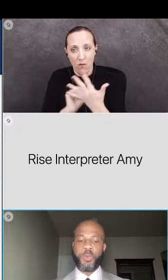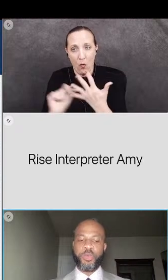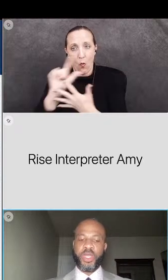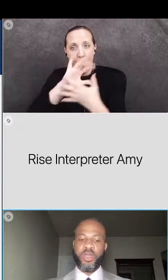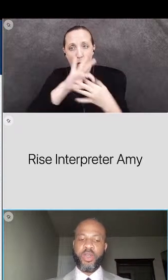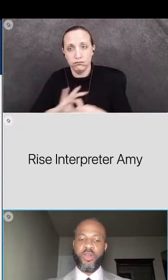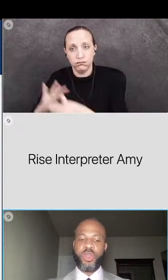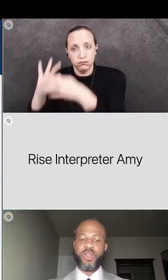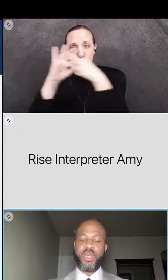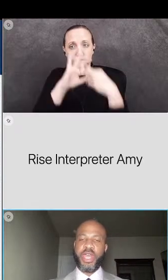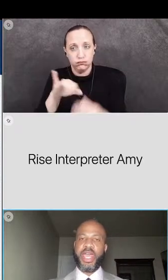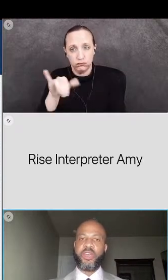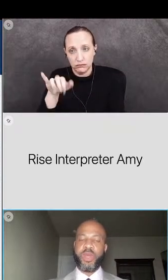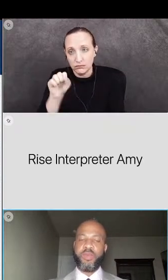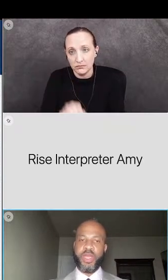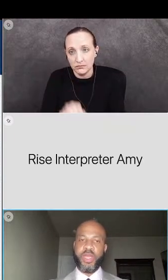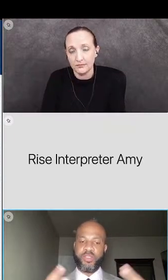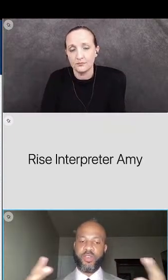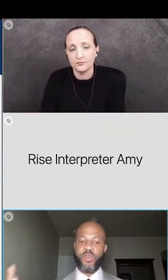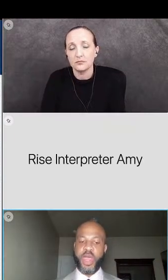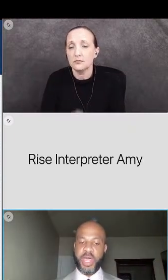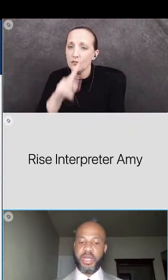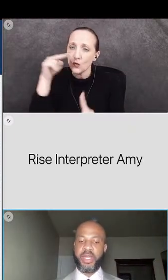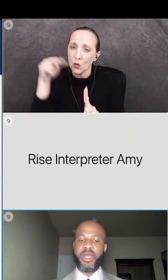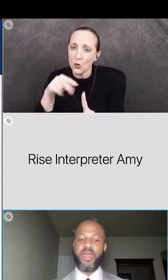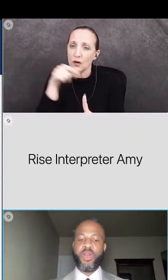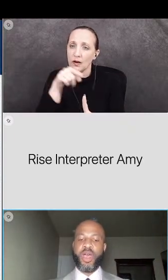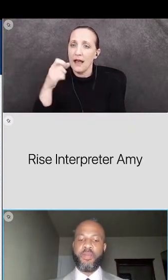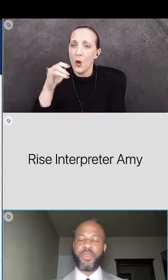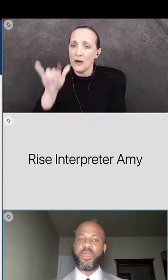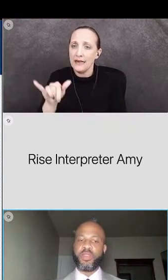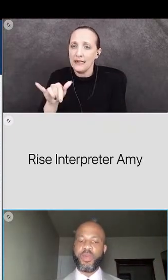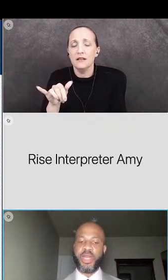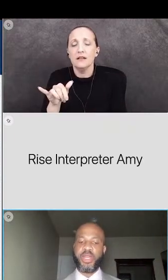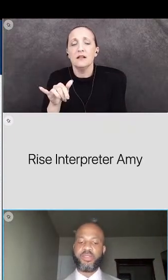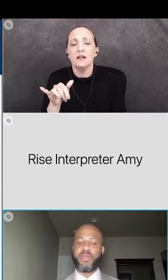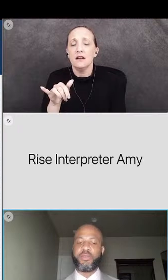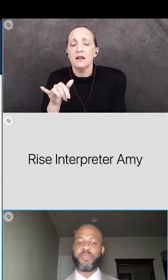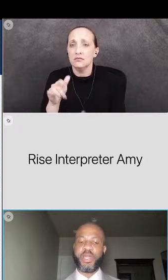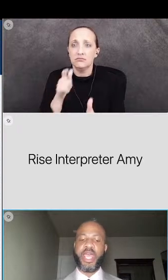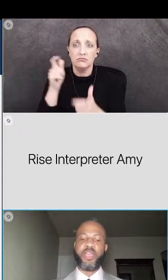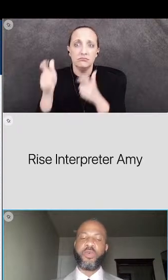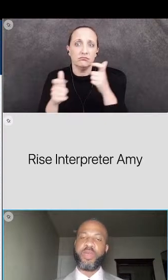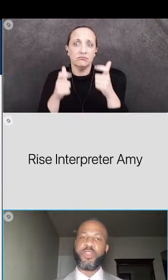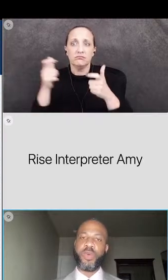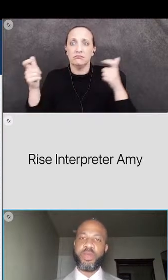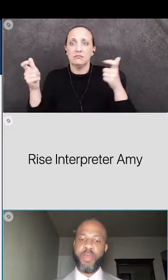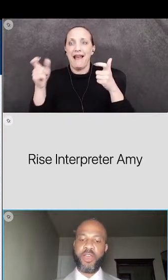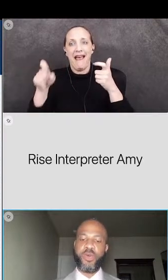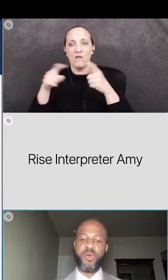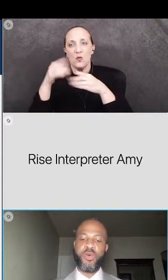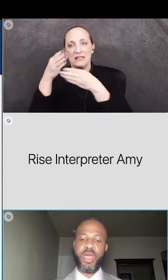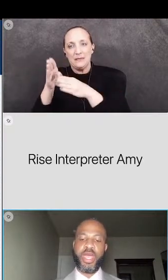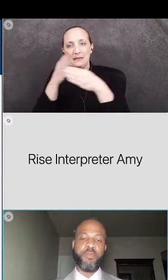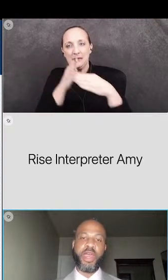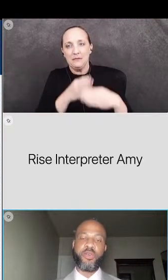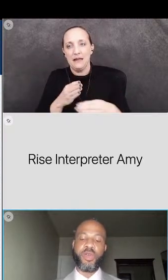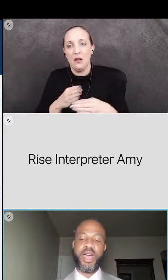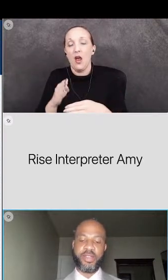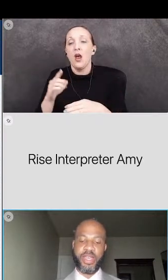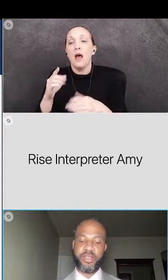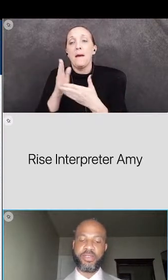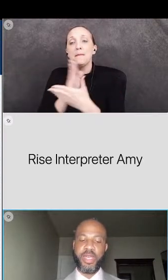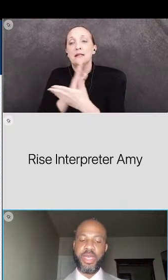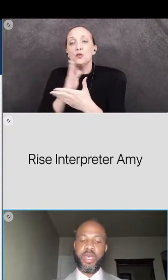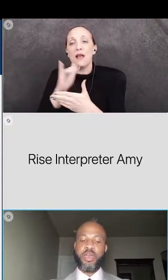and so when you look at equity being so grand the planning team split equity between macro and